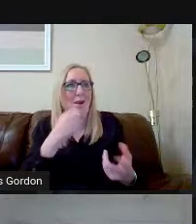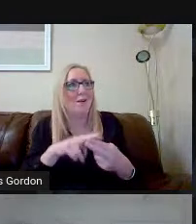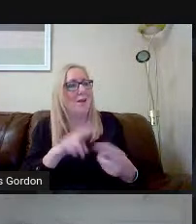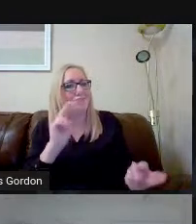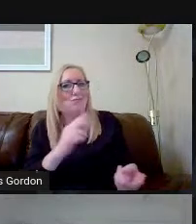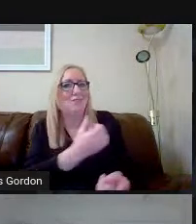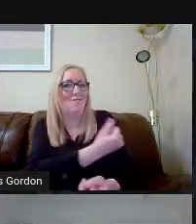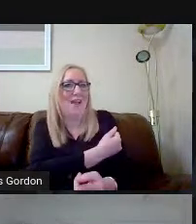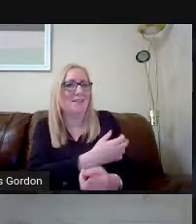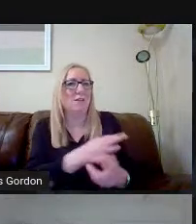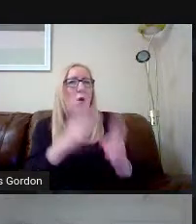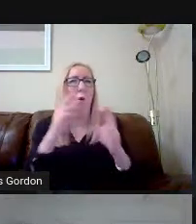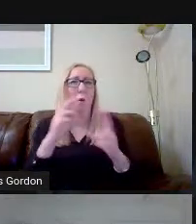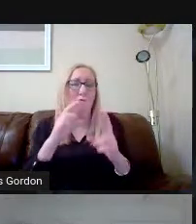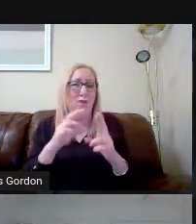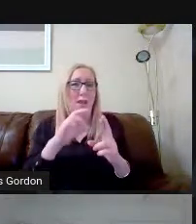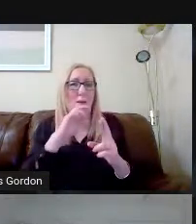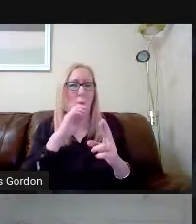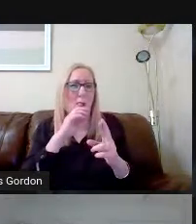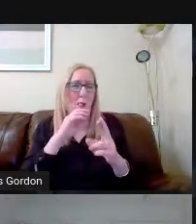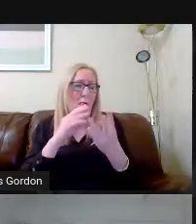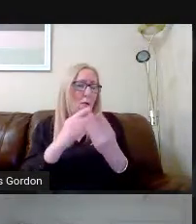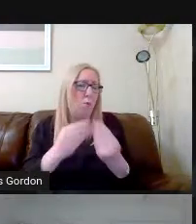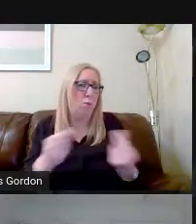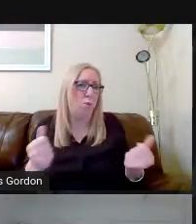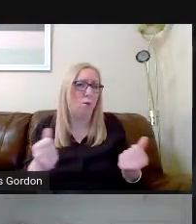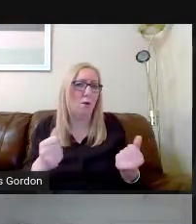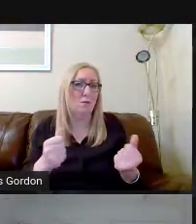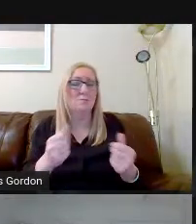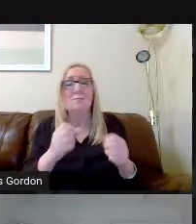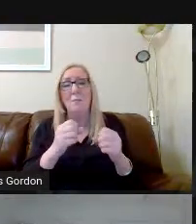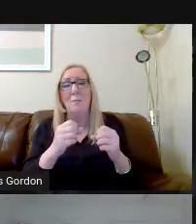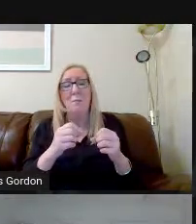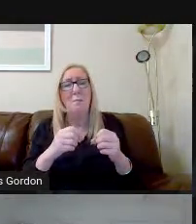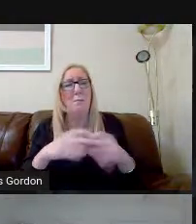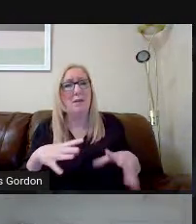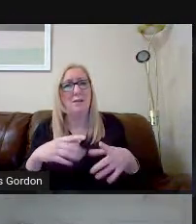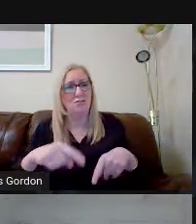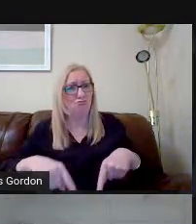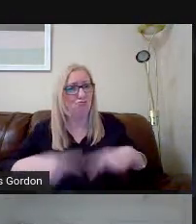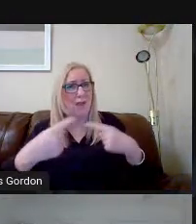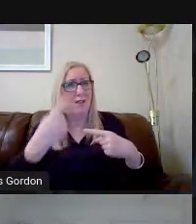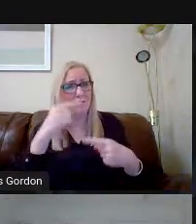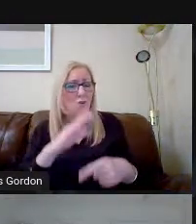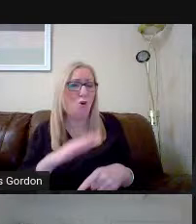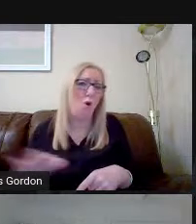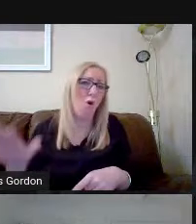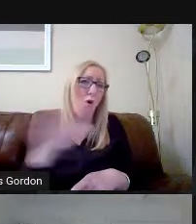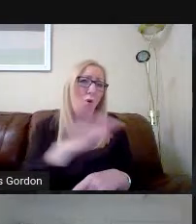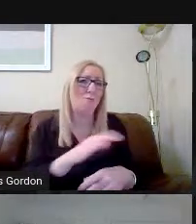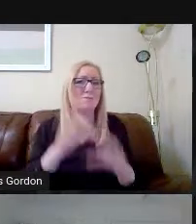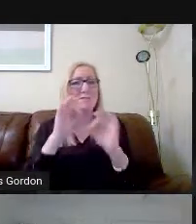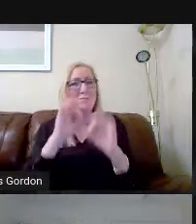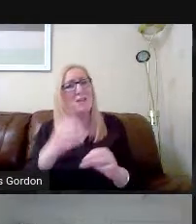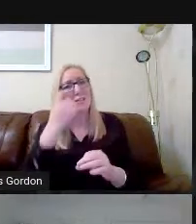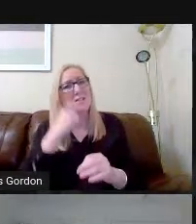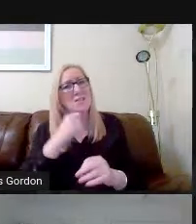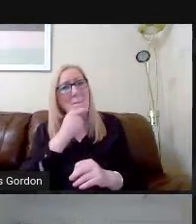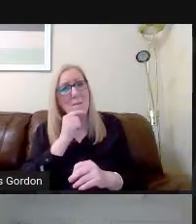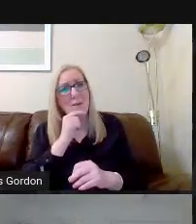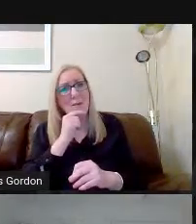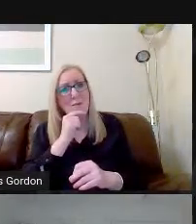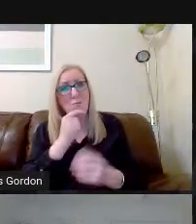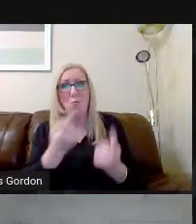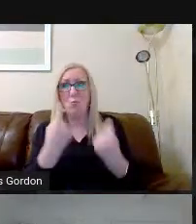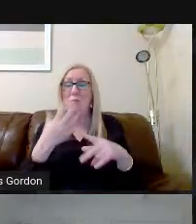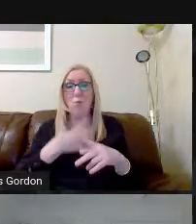But, you know, it's been a real challenge for all of us, particularly our young people who we want back in